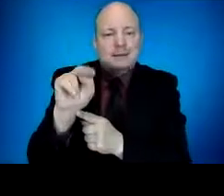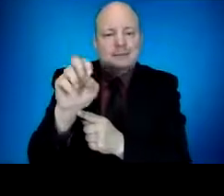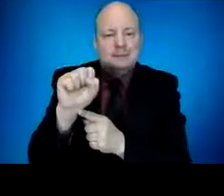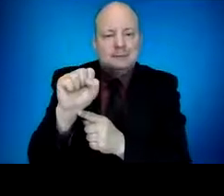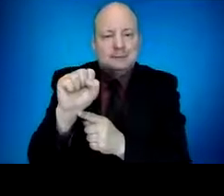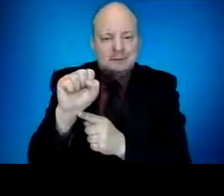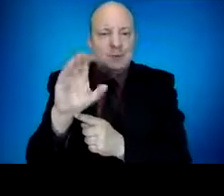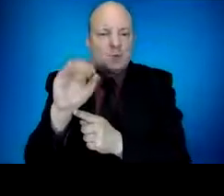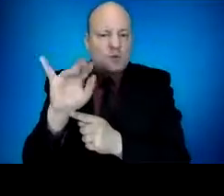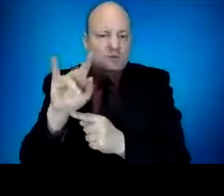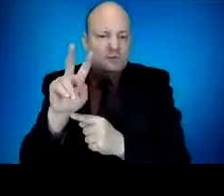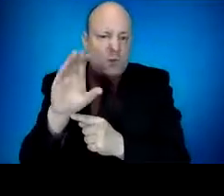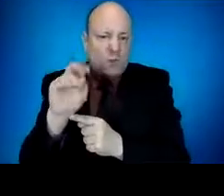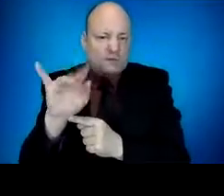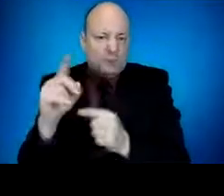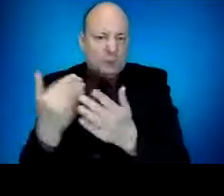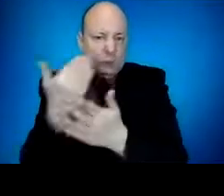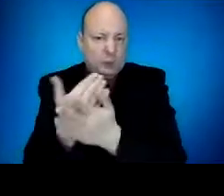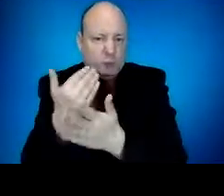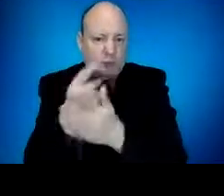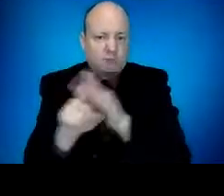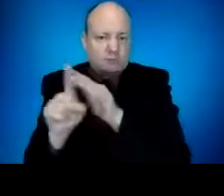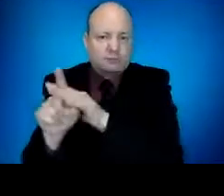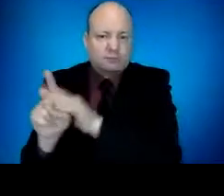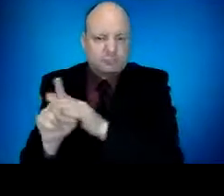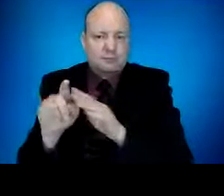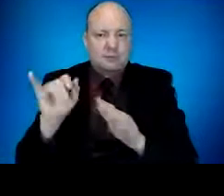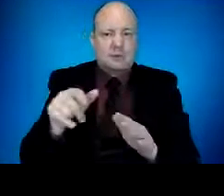us an overview of the status of COVID-19 testing in Oregon.